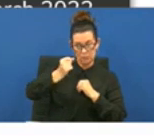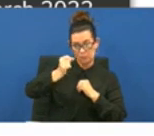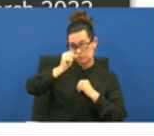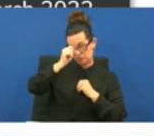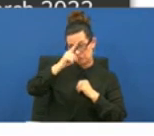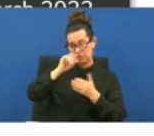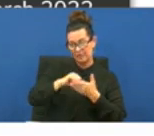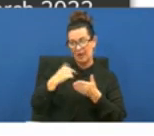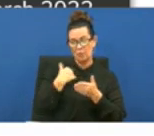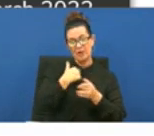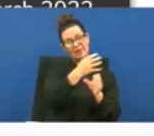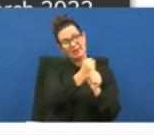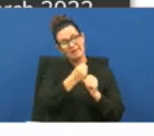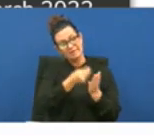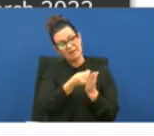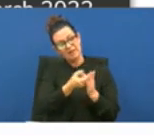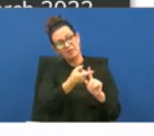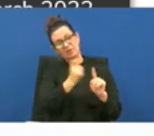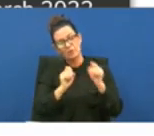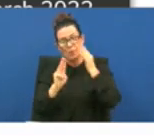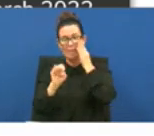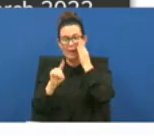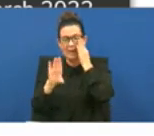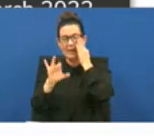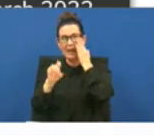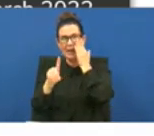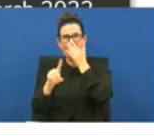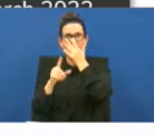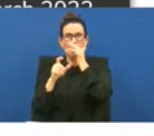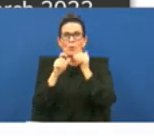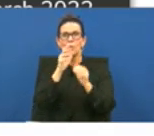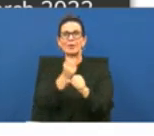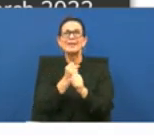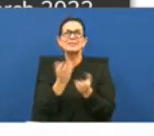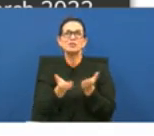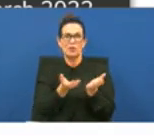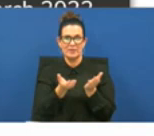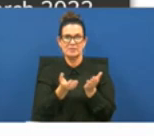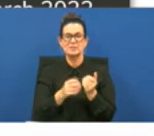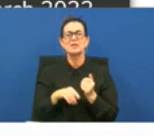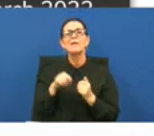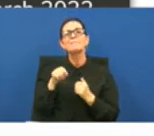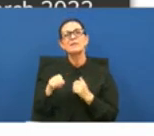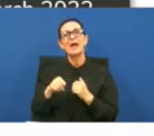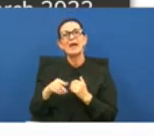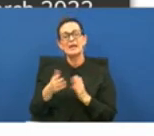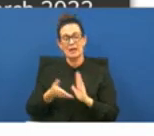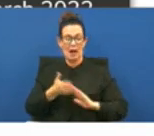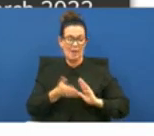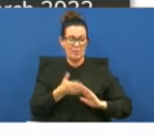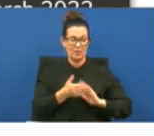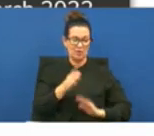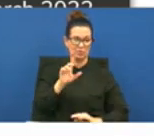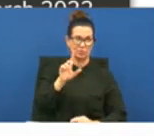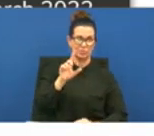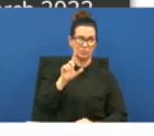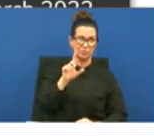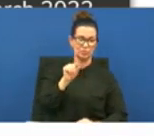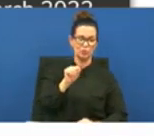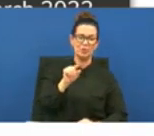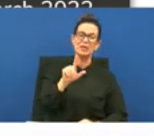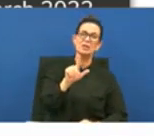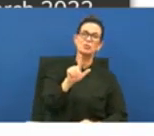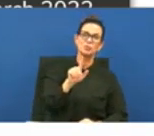funding through medicaid for those medicaid individuals that received care at the services they operated all of 2001 2021